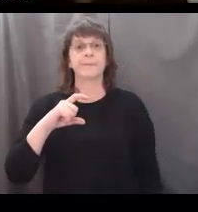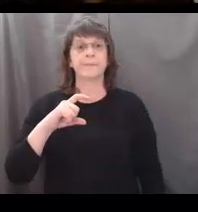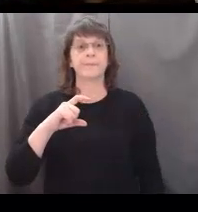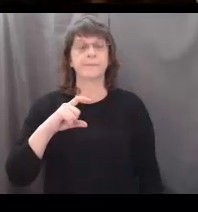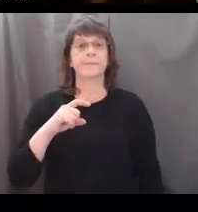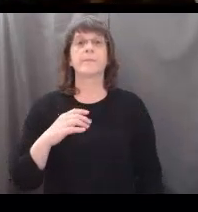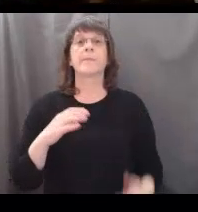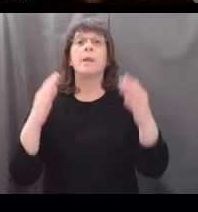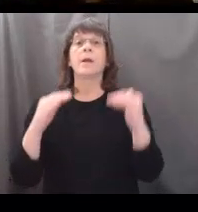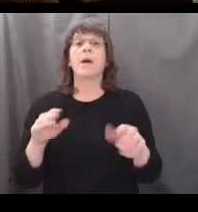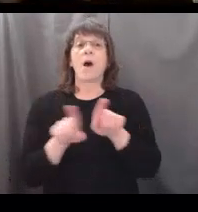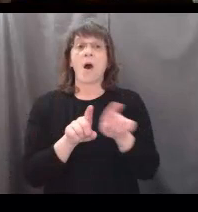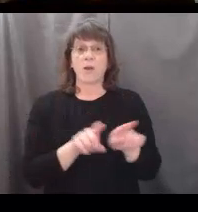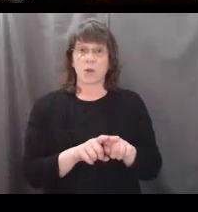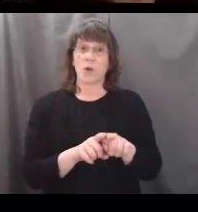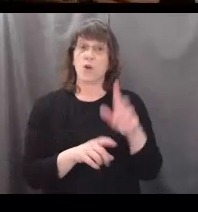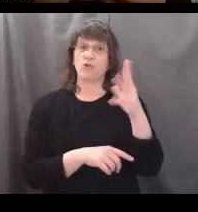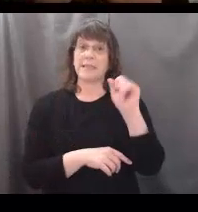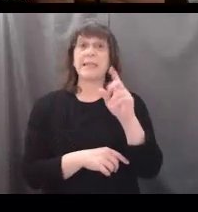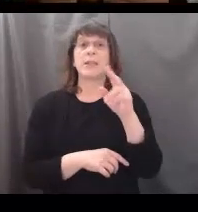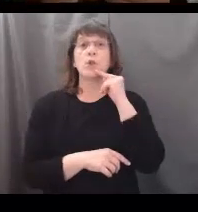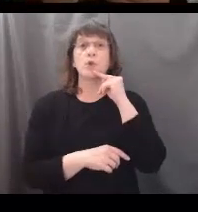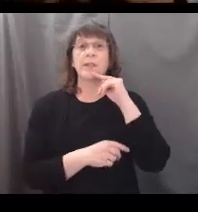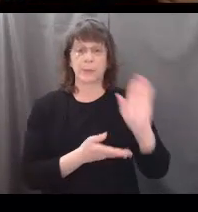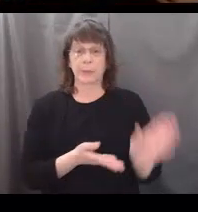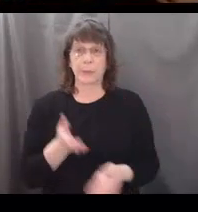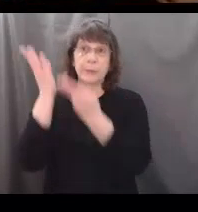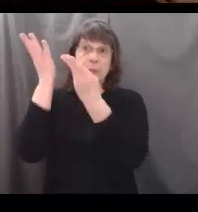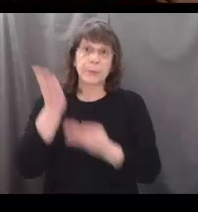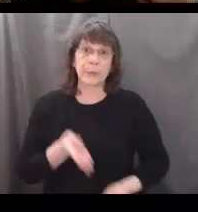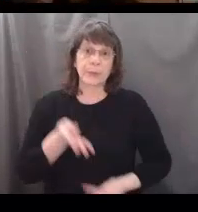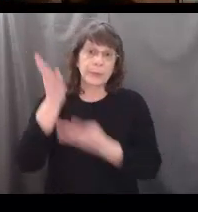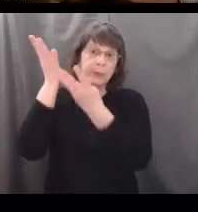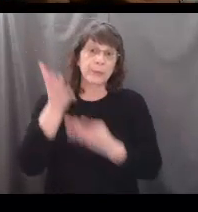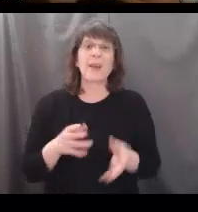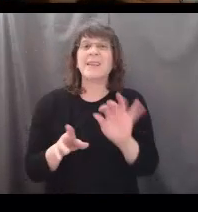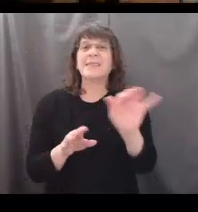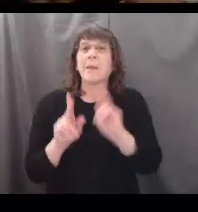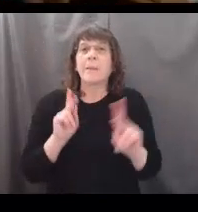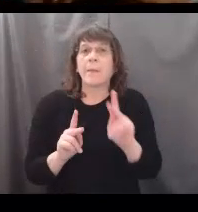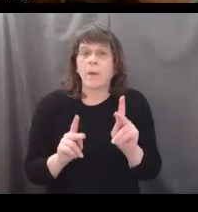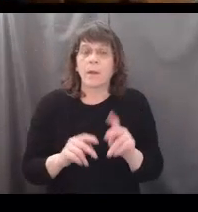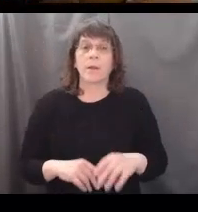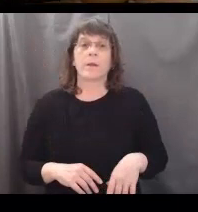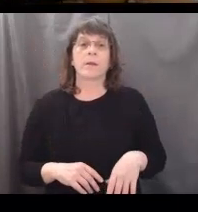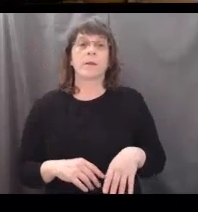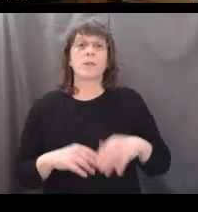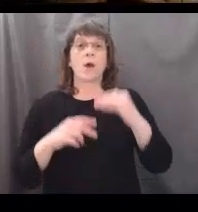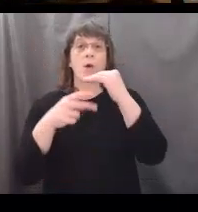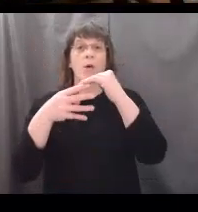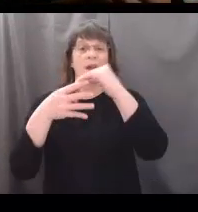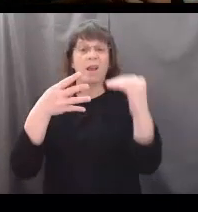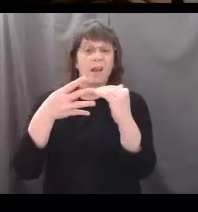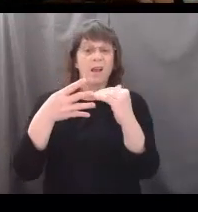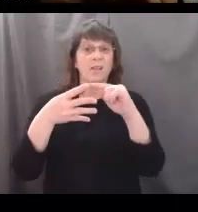Trees also need nutrients to be transported throughout their body like humans do. So the second layer of the